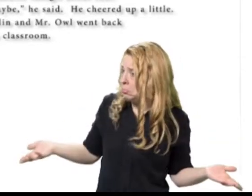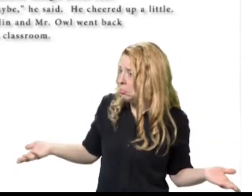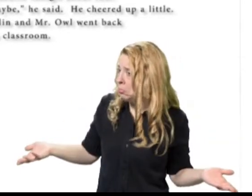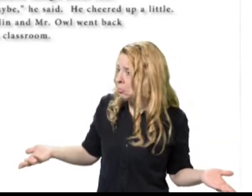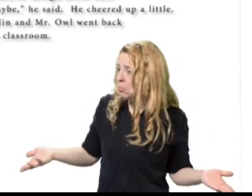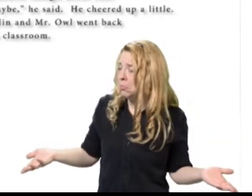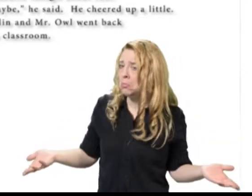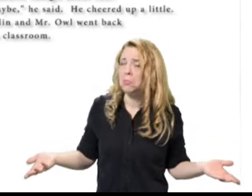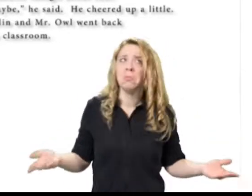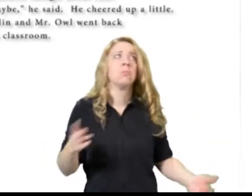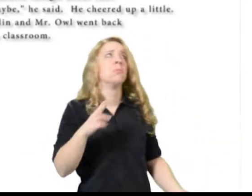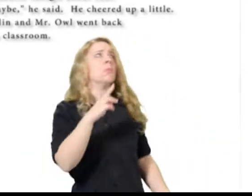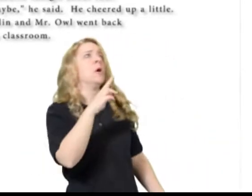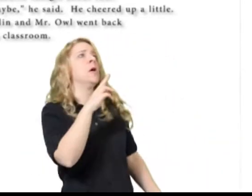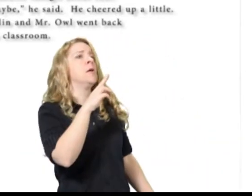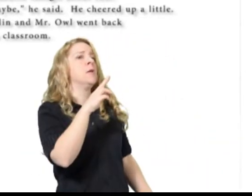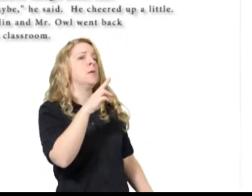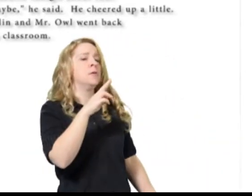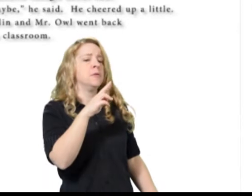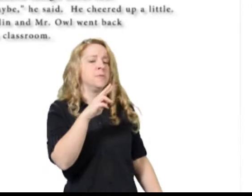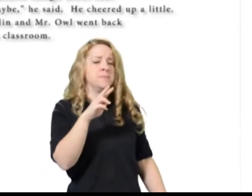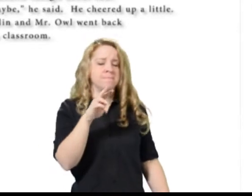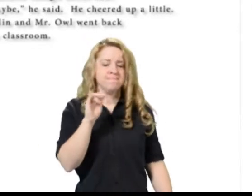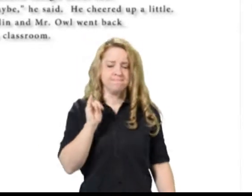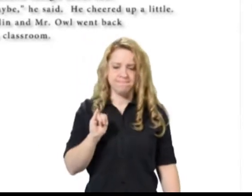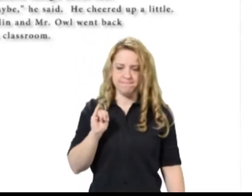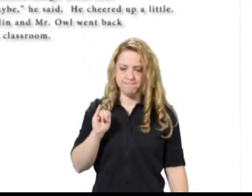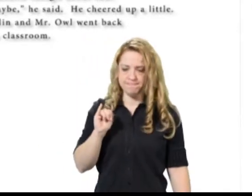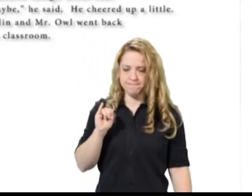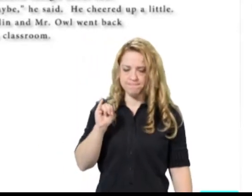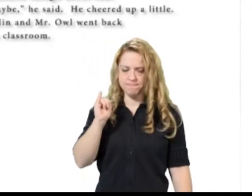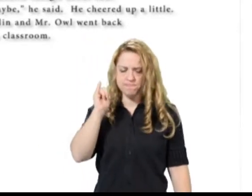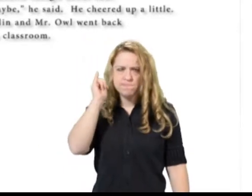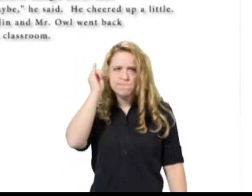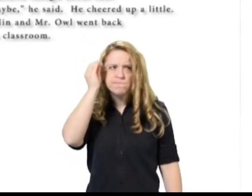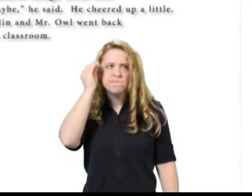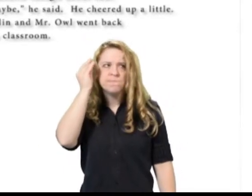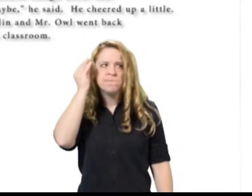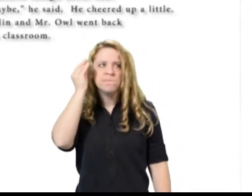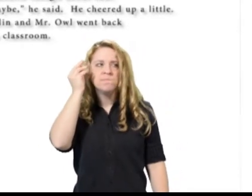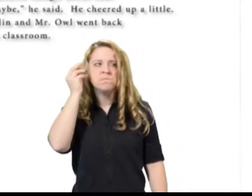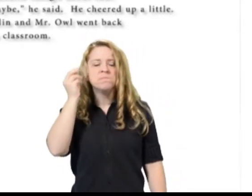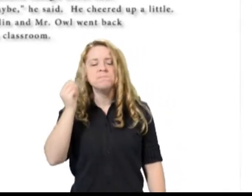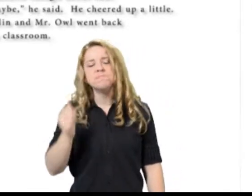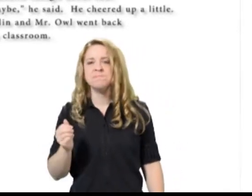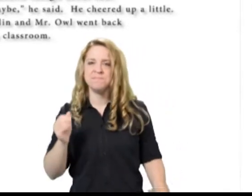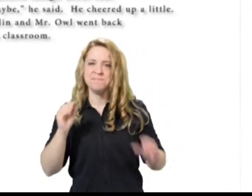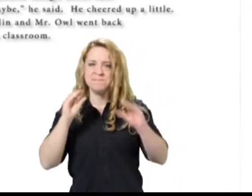He cheered up a little. Franklin and Mr. Owl went back to the classroom.